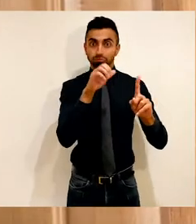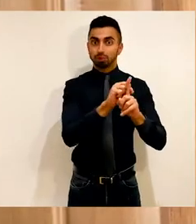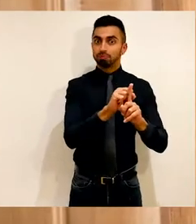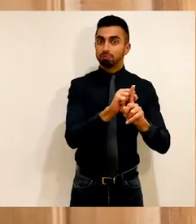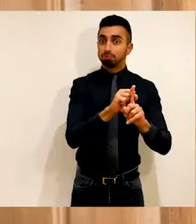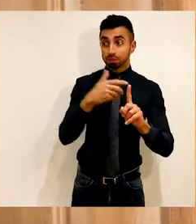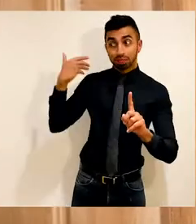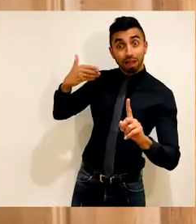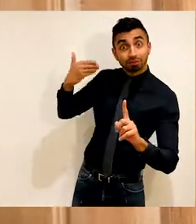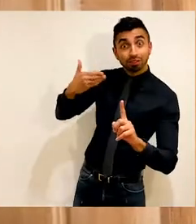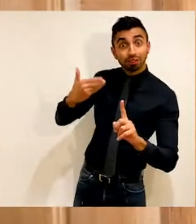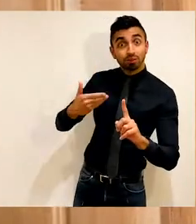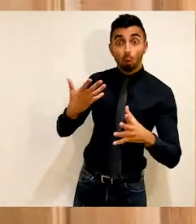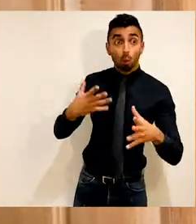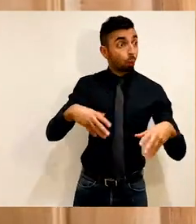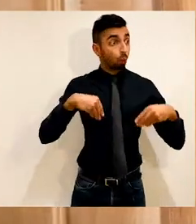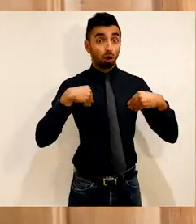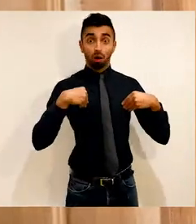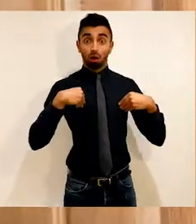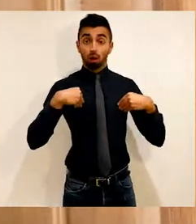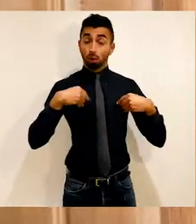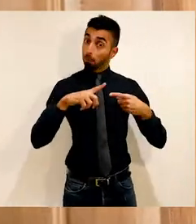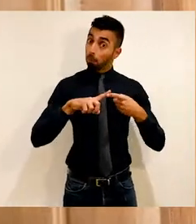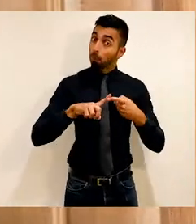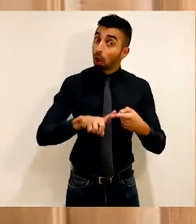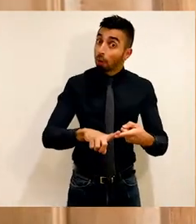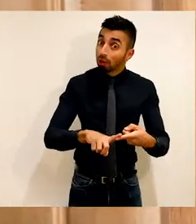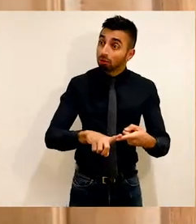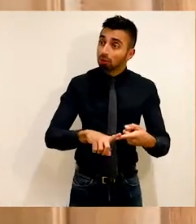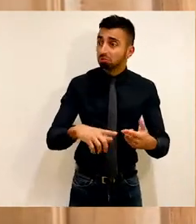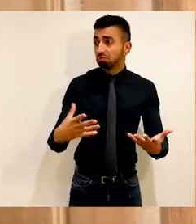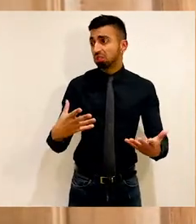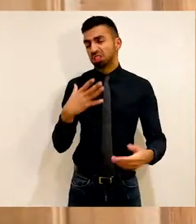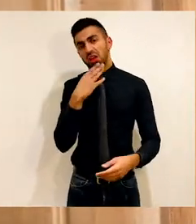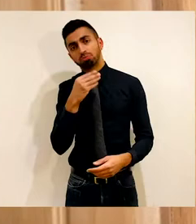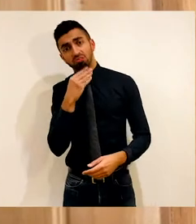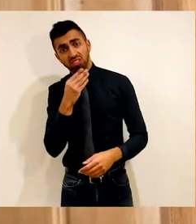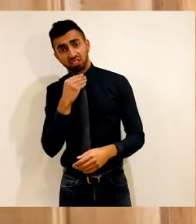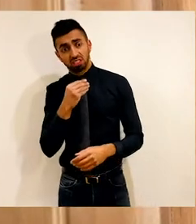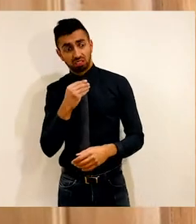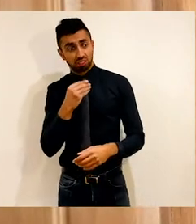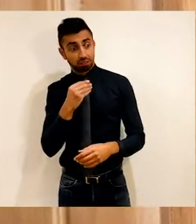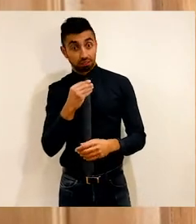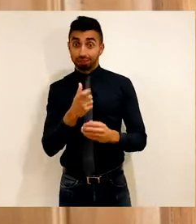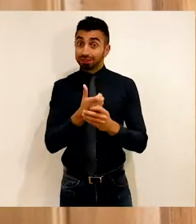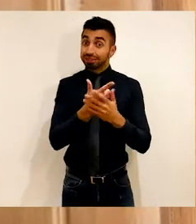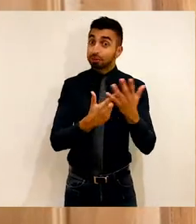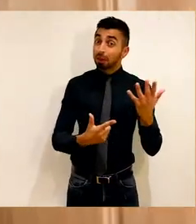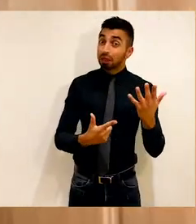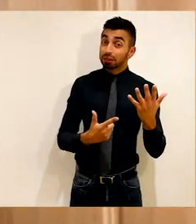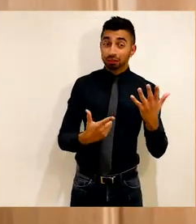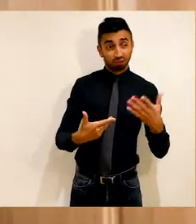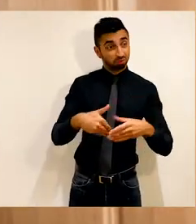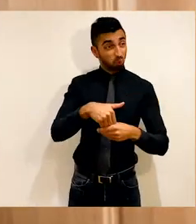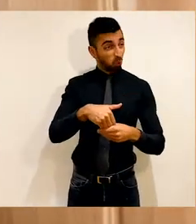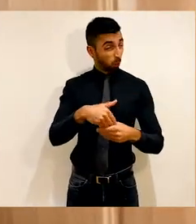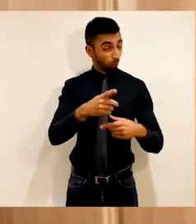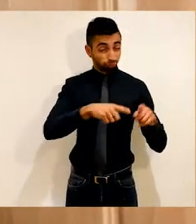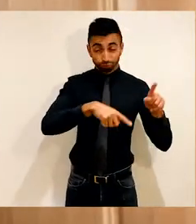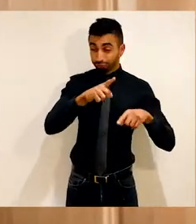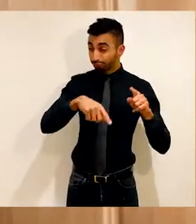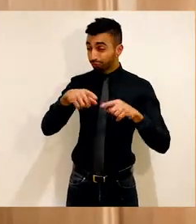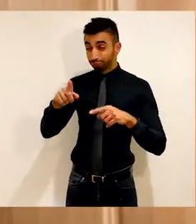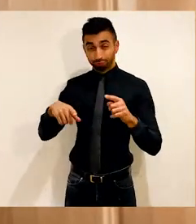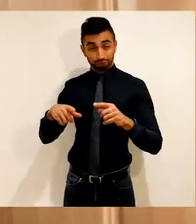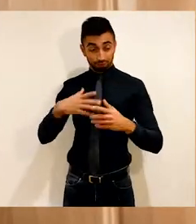mine, or it can be acquired. It can be permanent, like mine, or it can be temporary. Disability spans